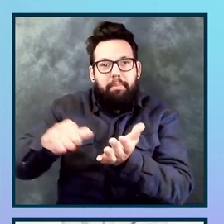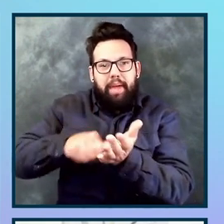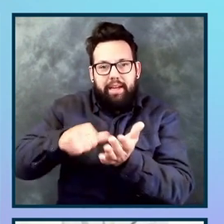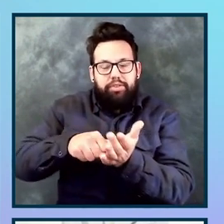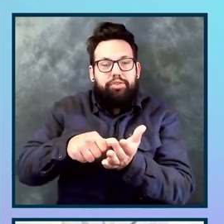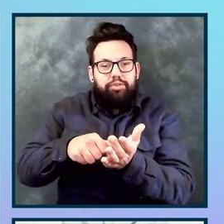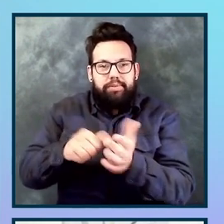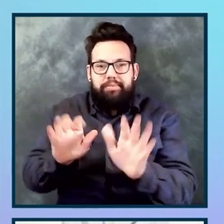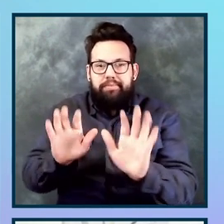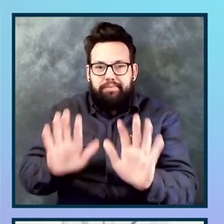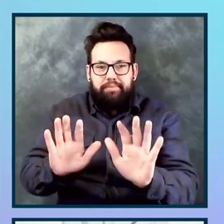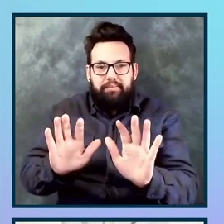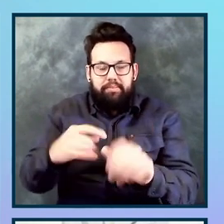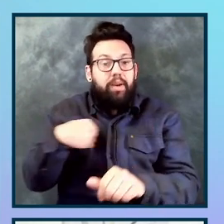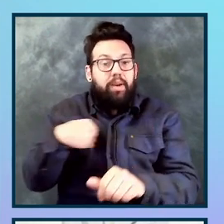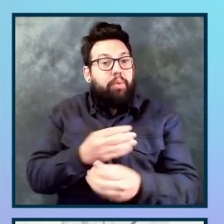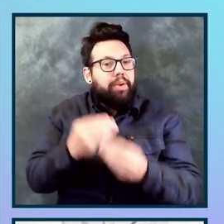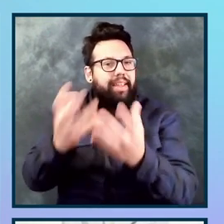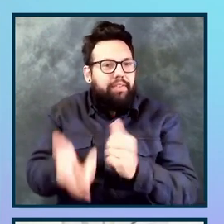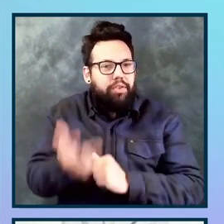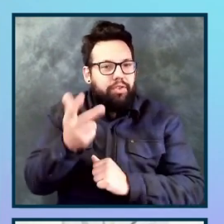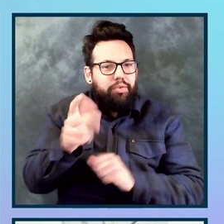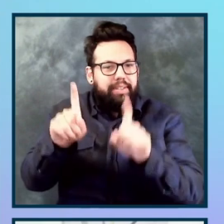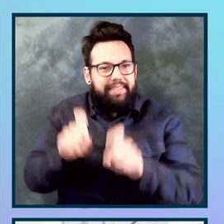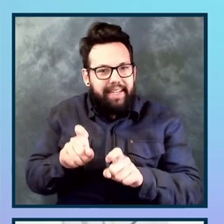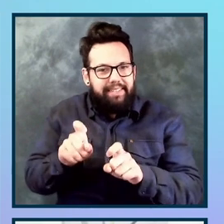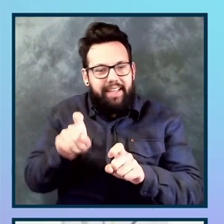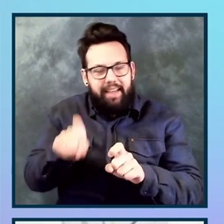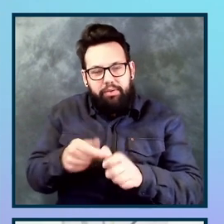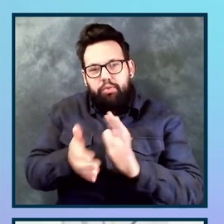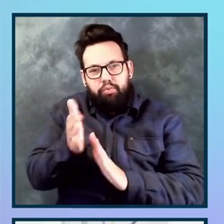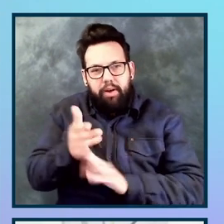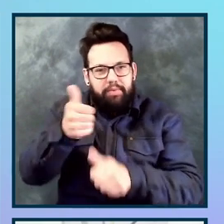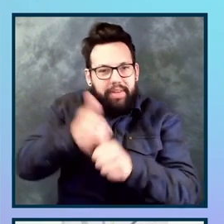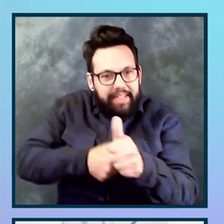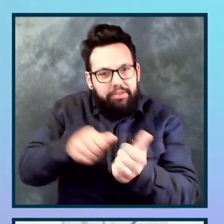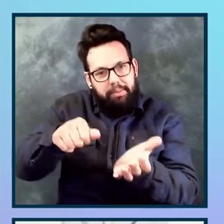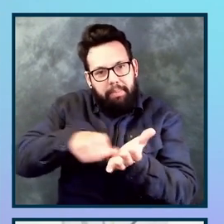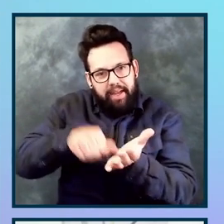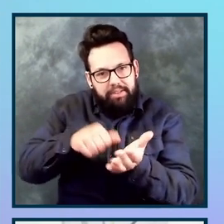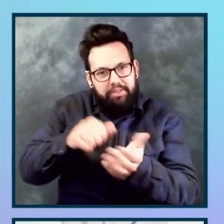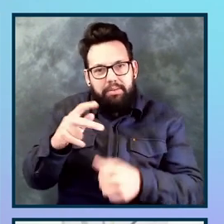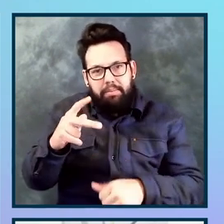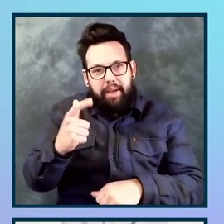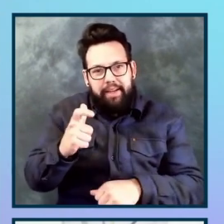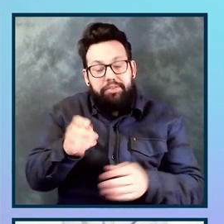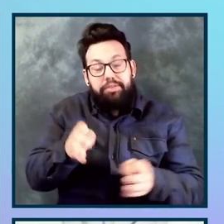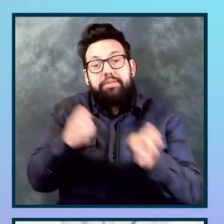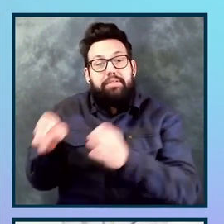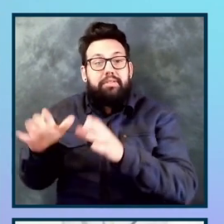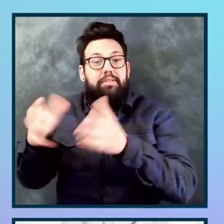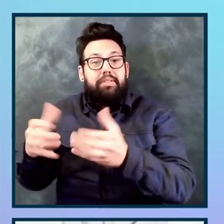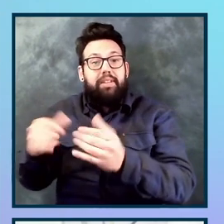page. And we give you those three tests that you need to run per page. And then of course we also give you per